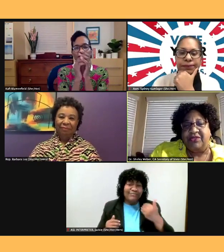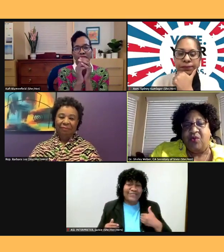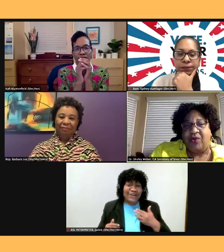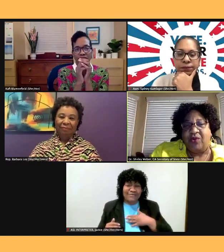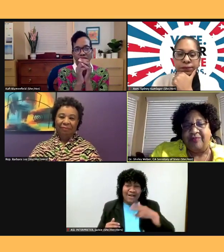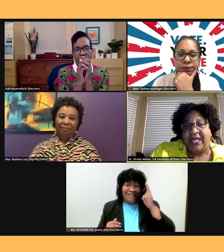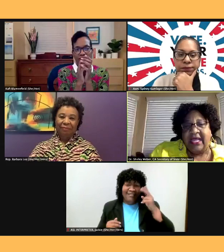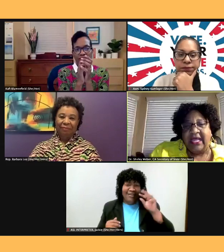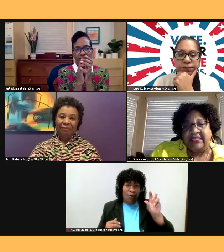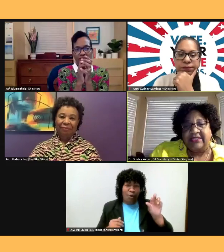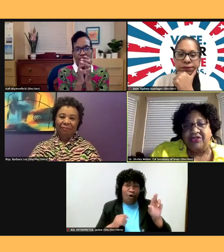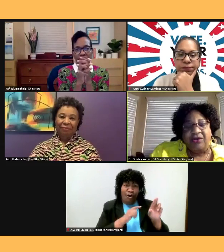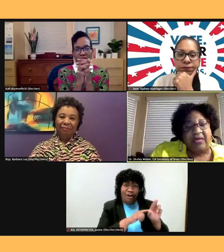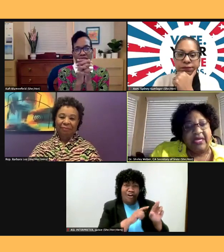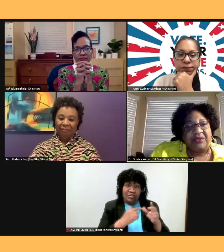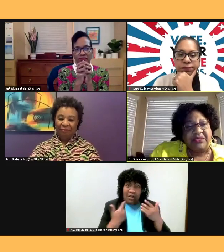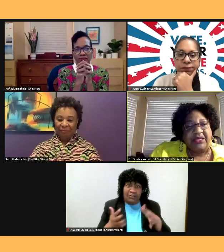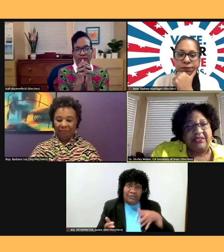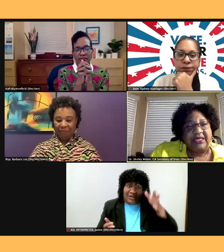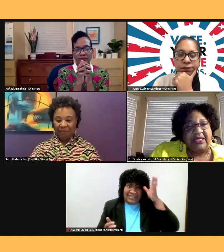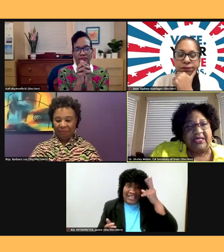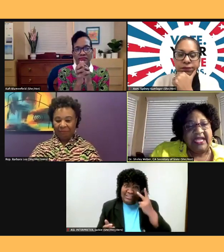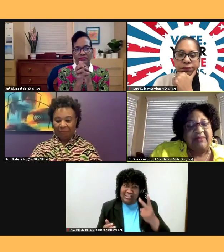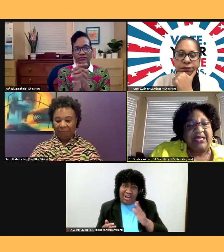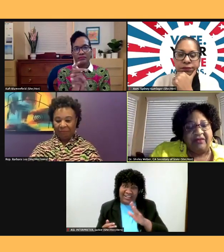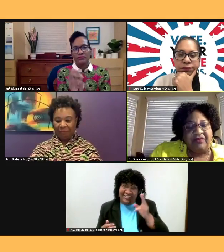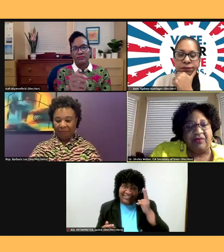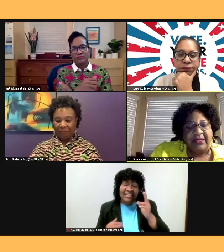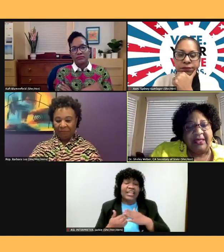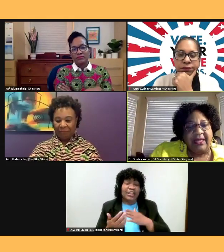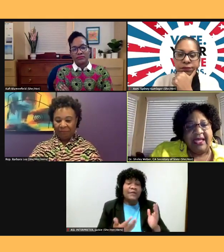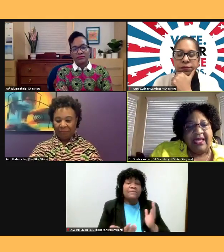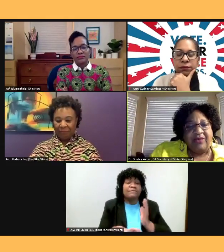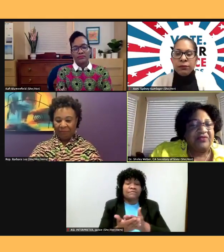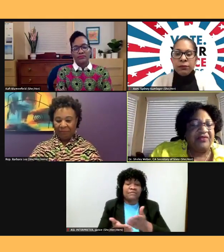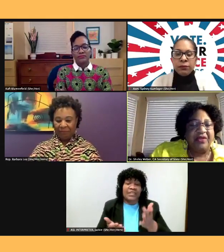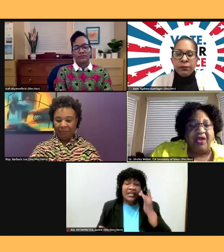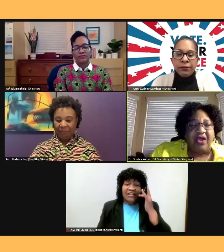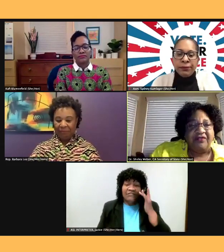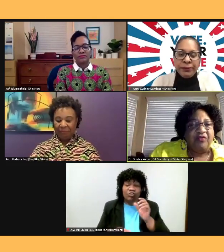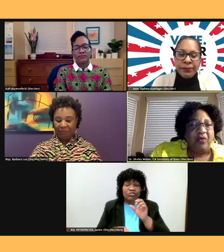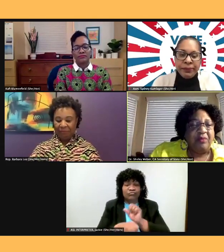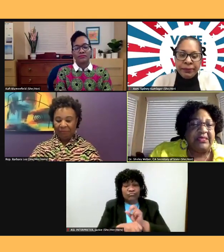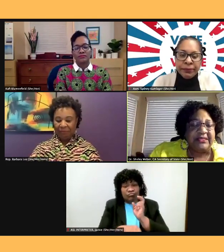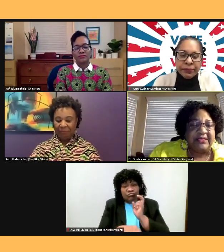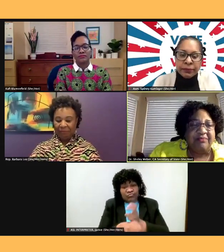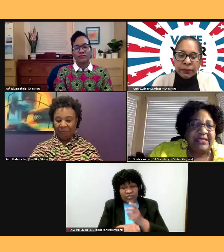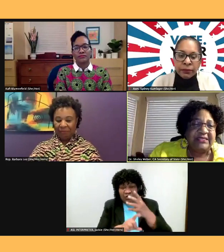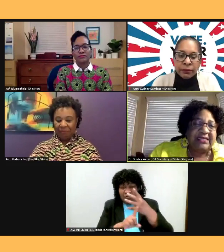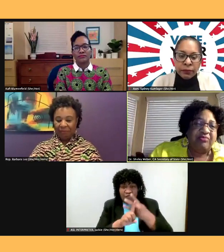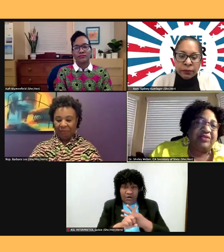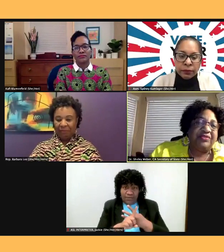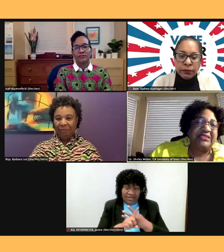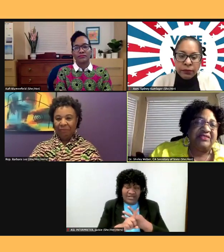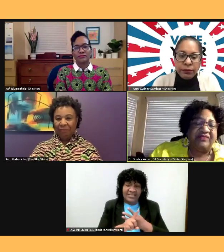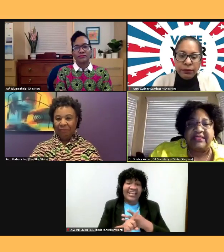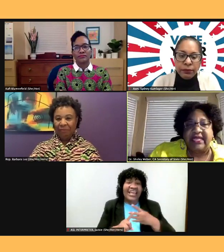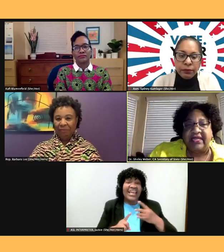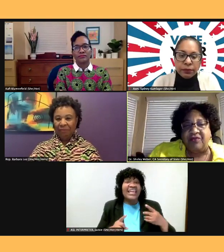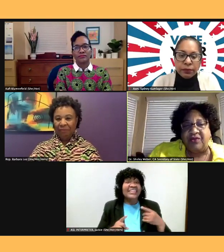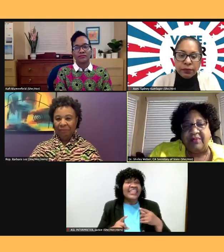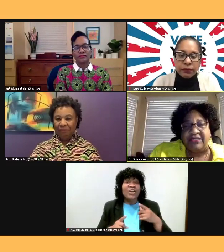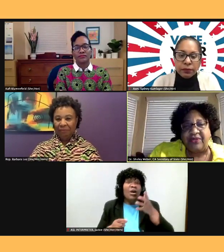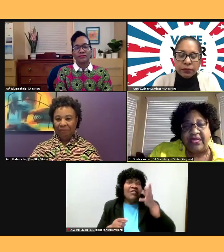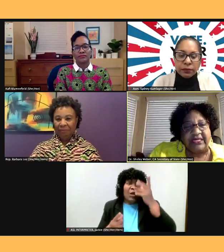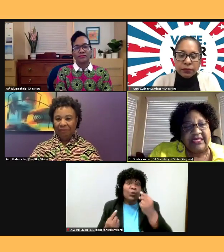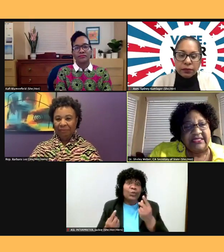And so as a result, uh, he came to California and worked very hard for four months and basically brought the rest of us to California by train in